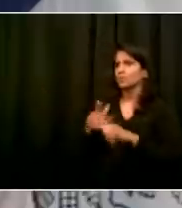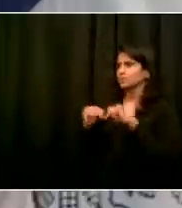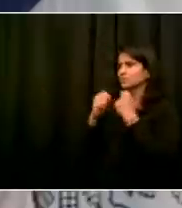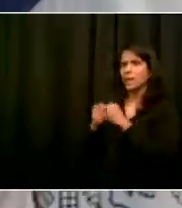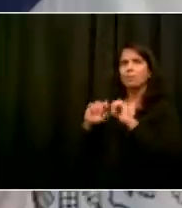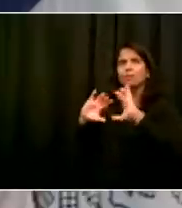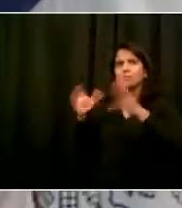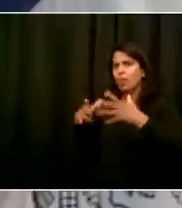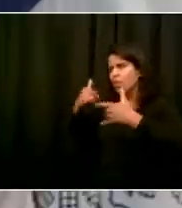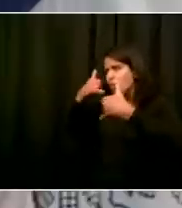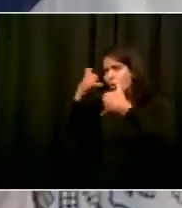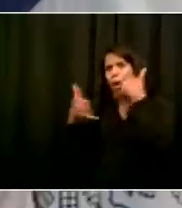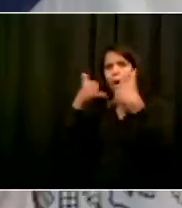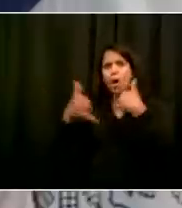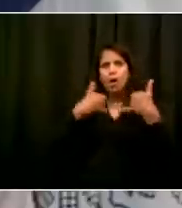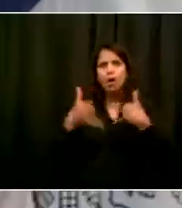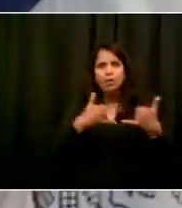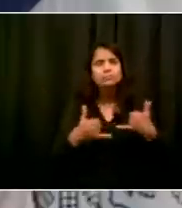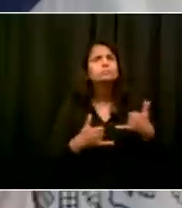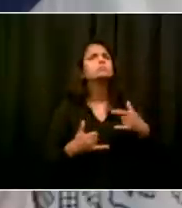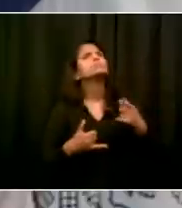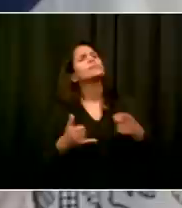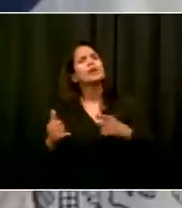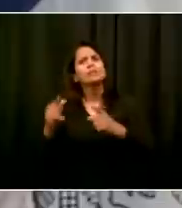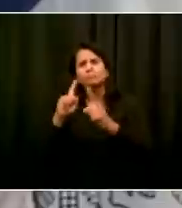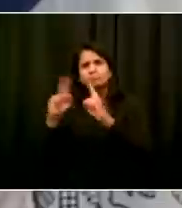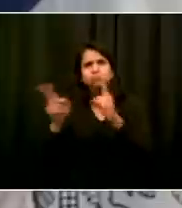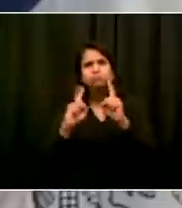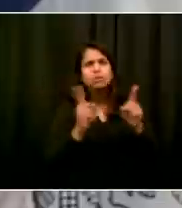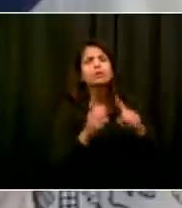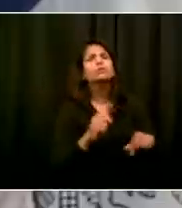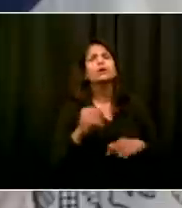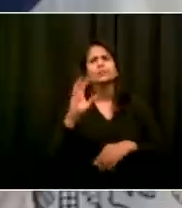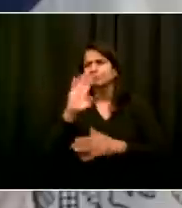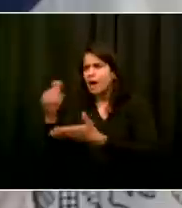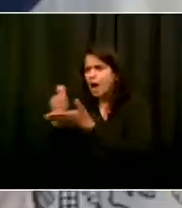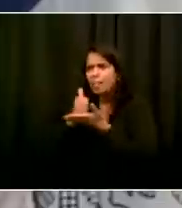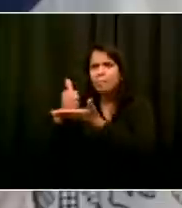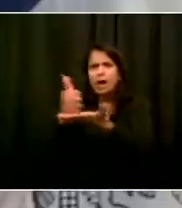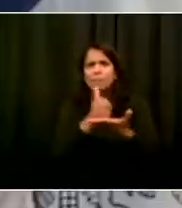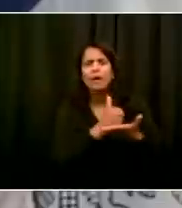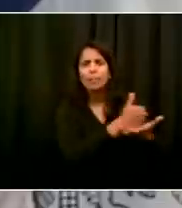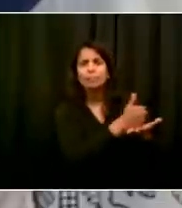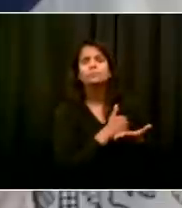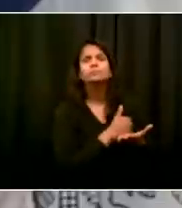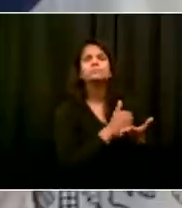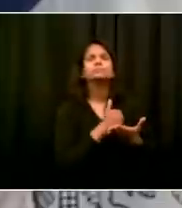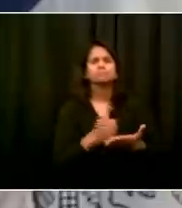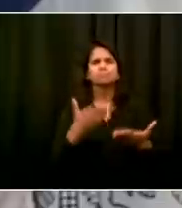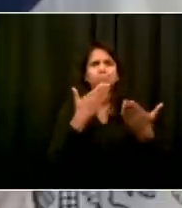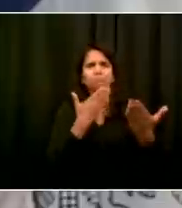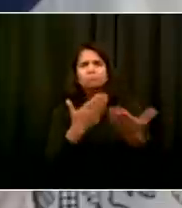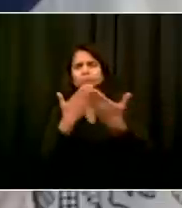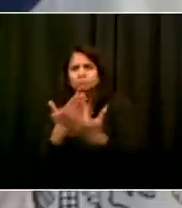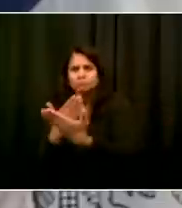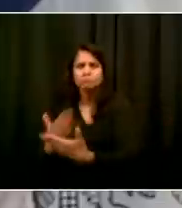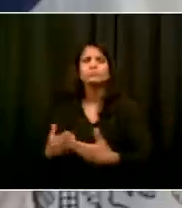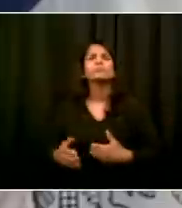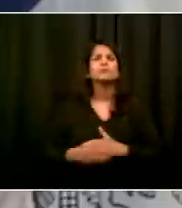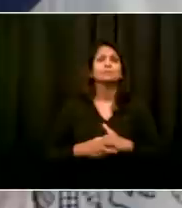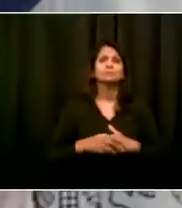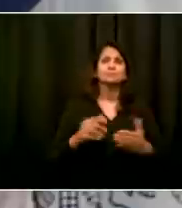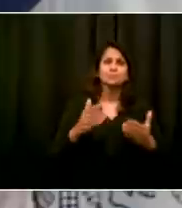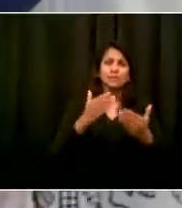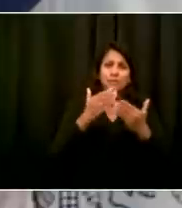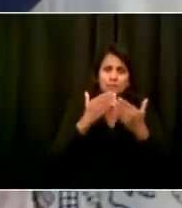working with community leaders on the right way to address this challenge. A special thank you to a beloved member of our team, Penny Ringel, who works here in